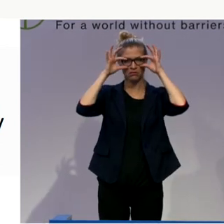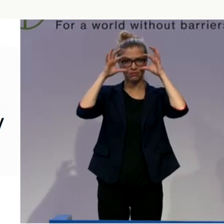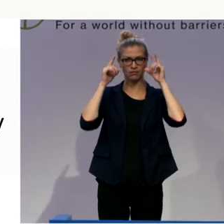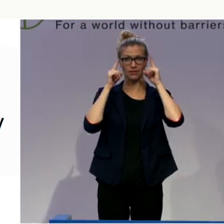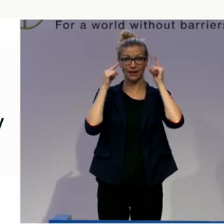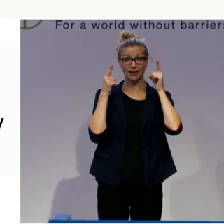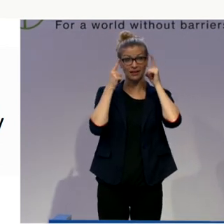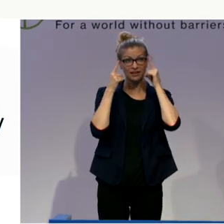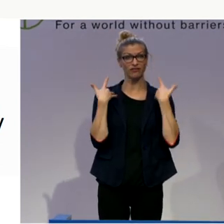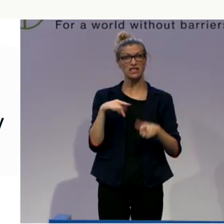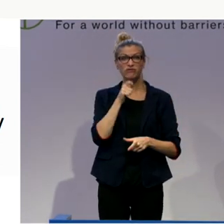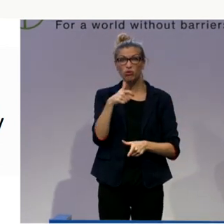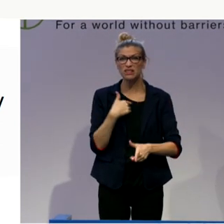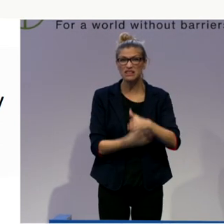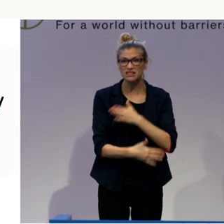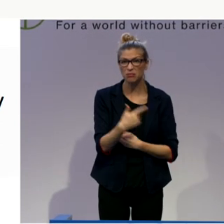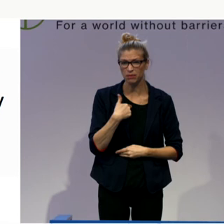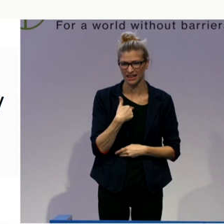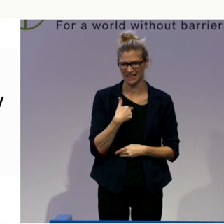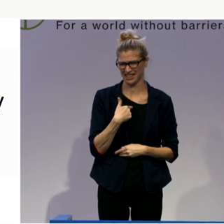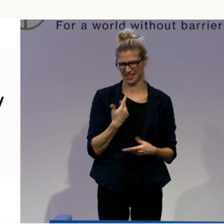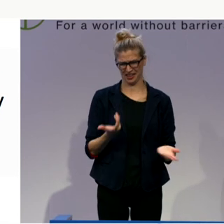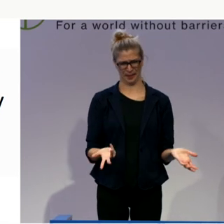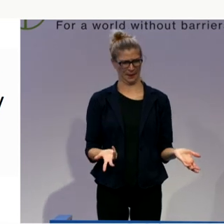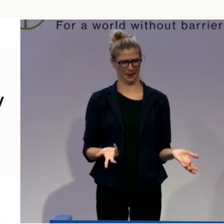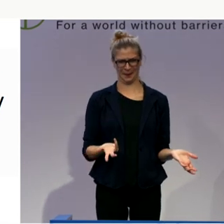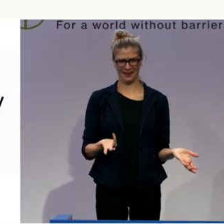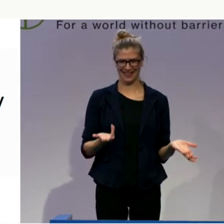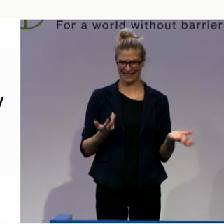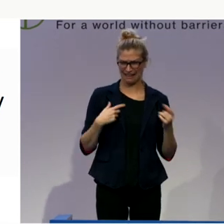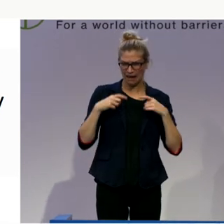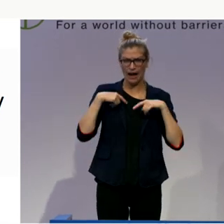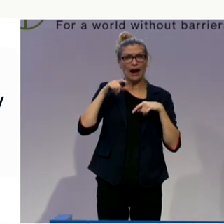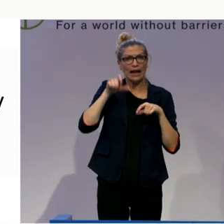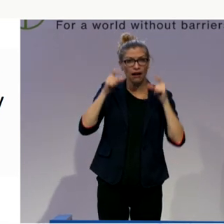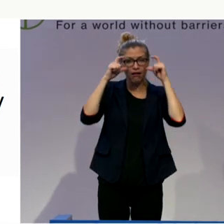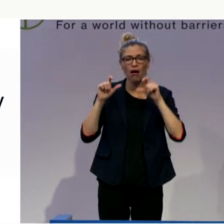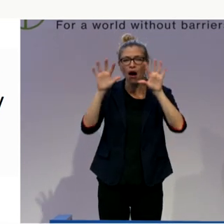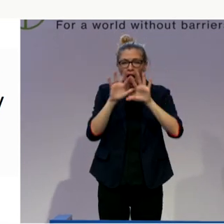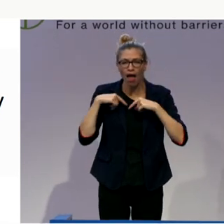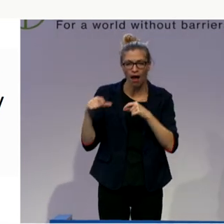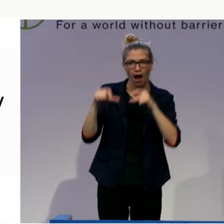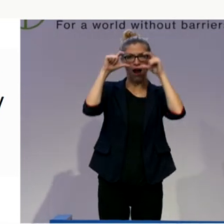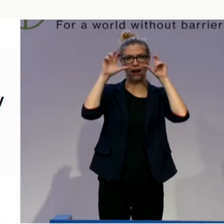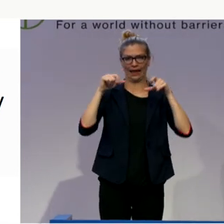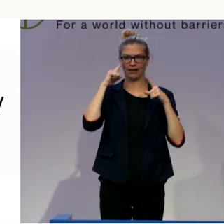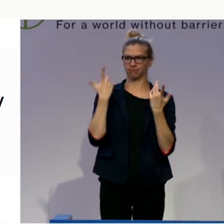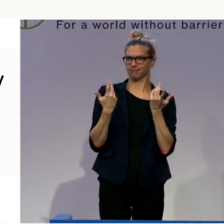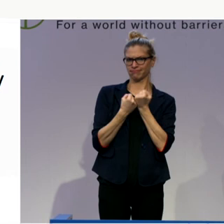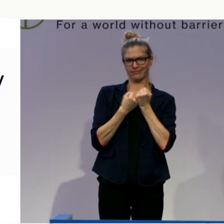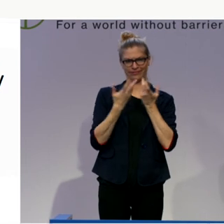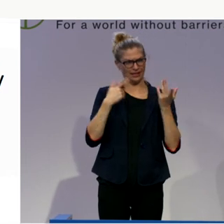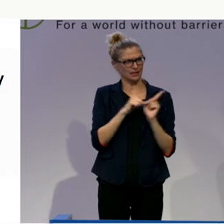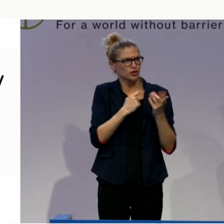need support of some persons, even while I'm sitting over here. And I would imagine now I